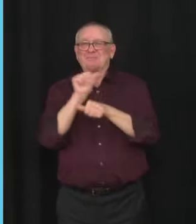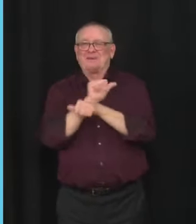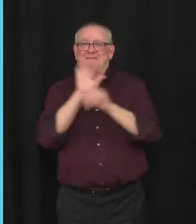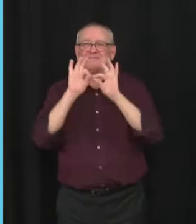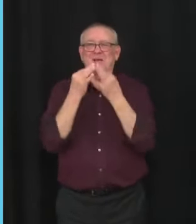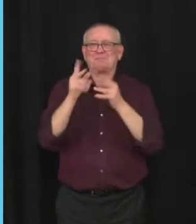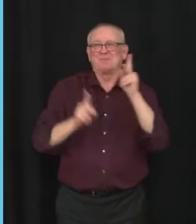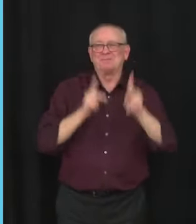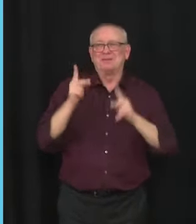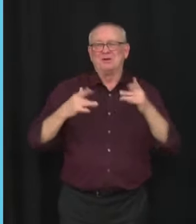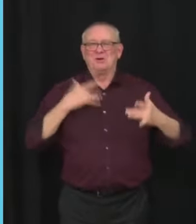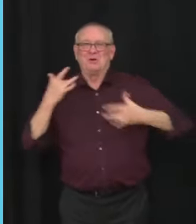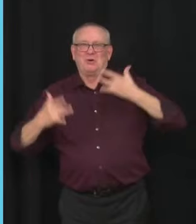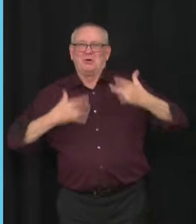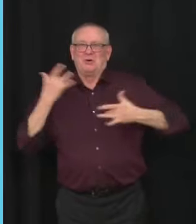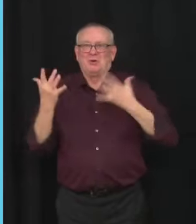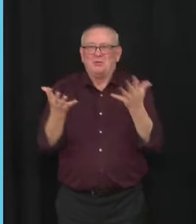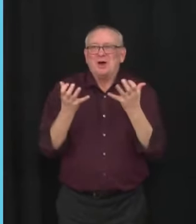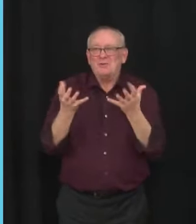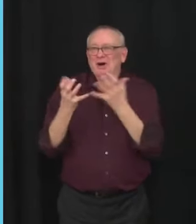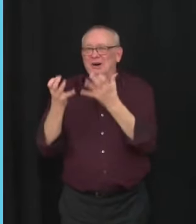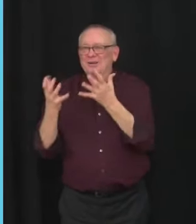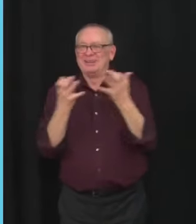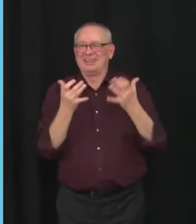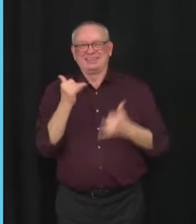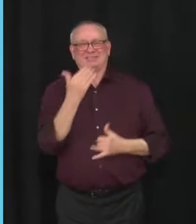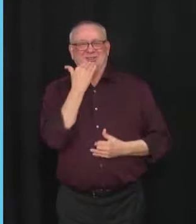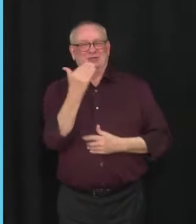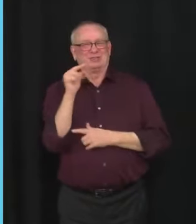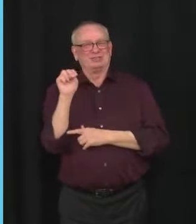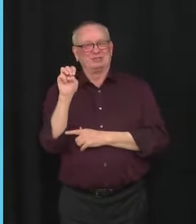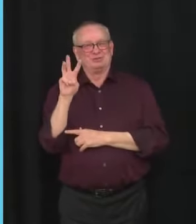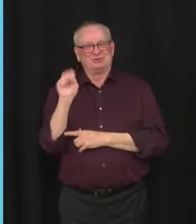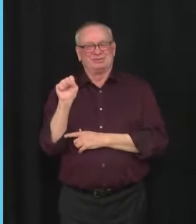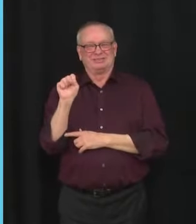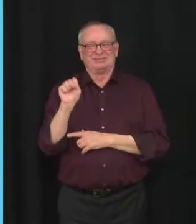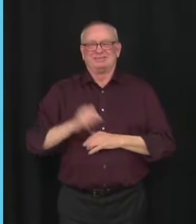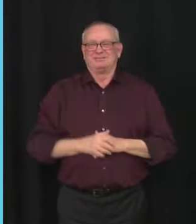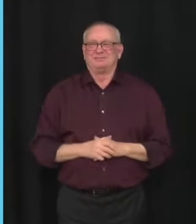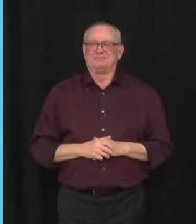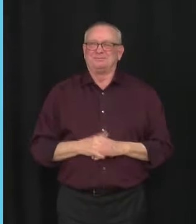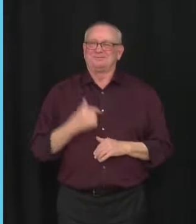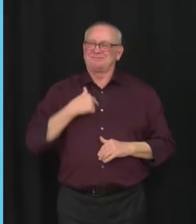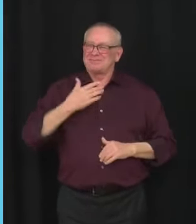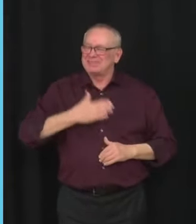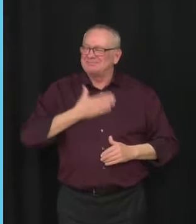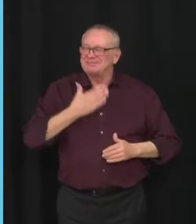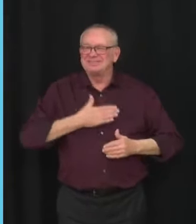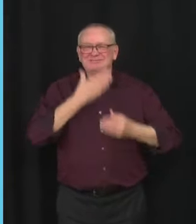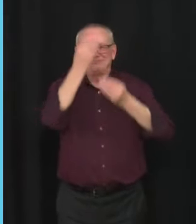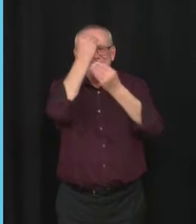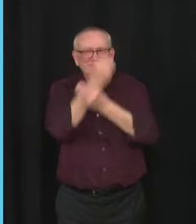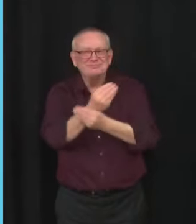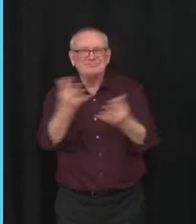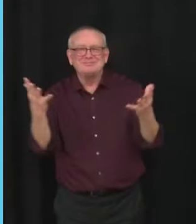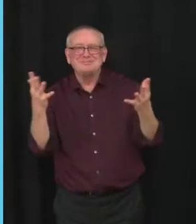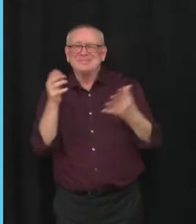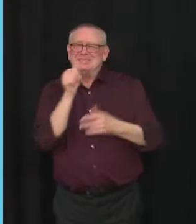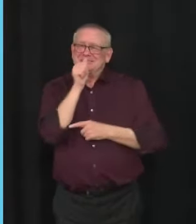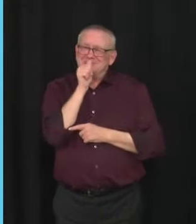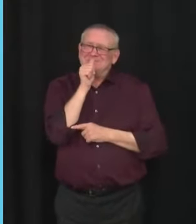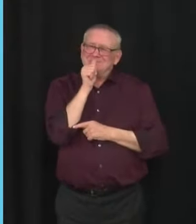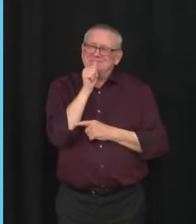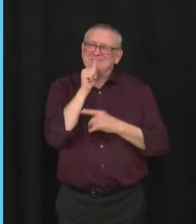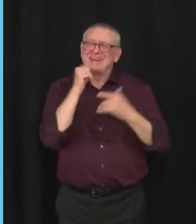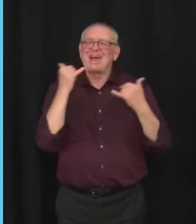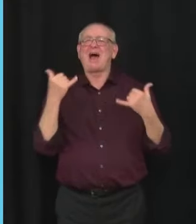awaiting for vaccine protection for their younger children. I'm happy to share that the wait is basically over. The Pfizer